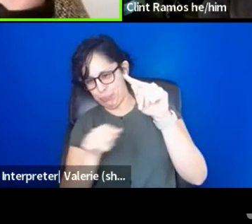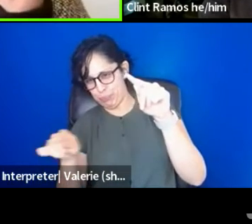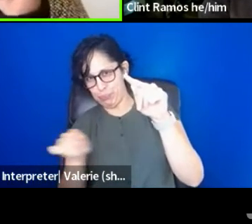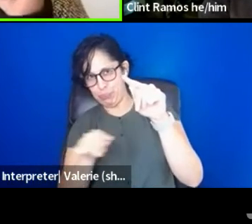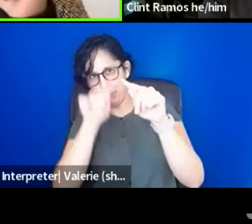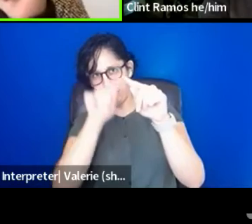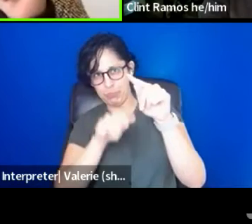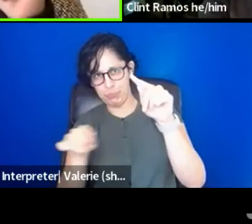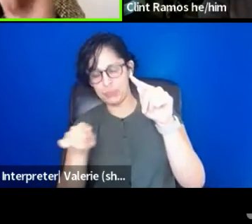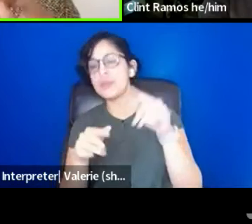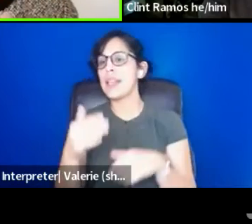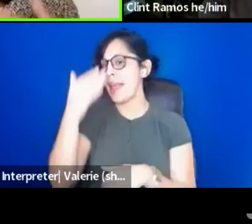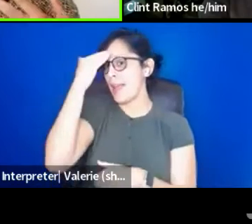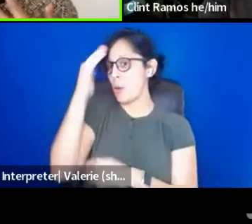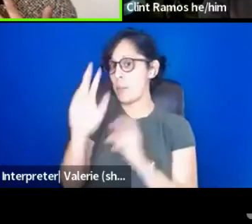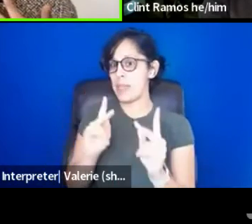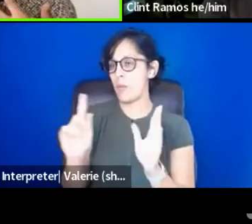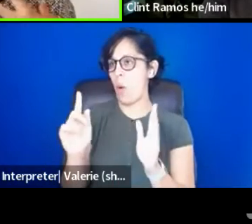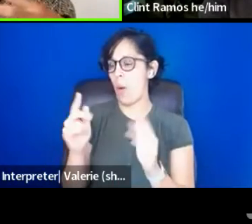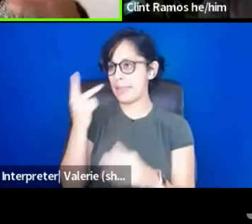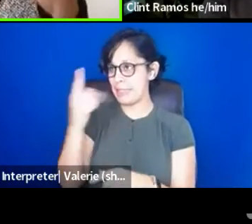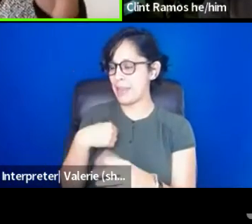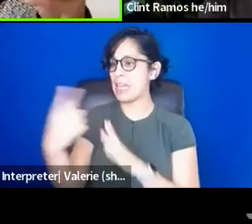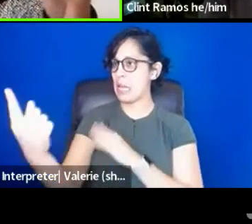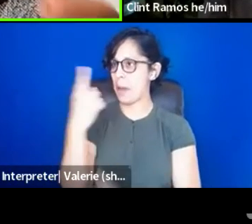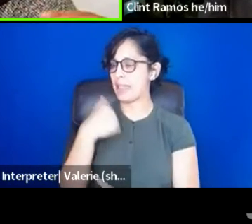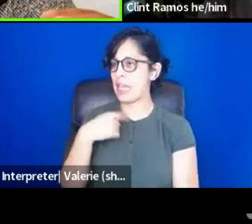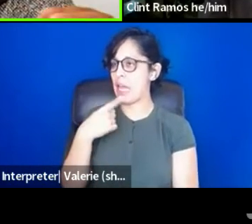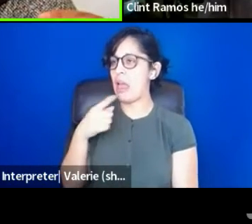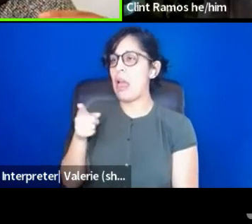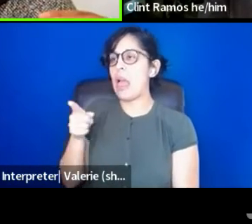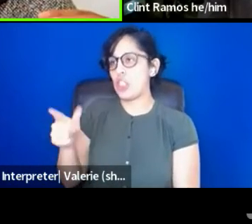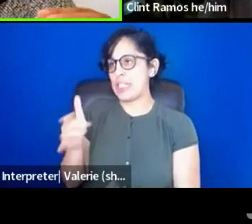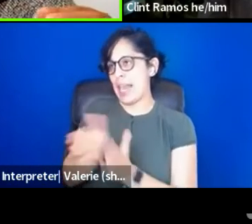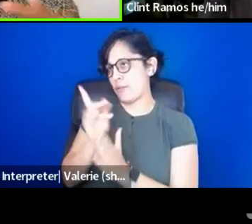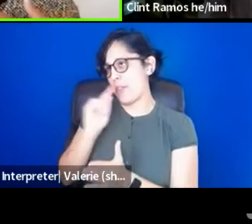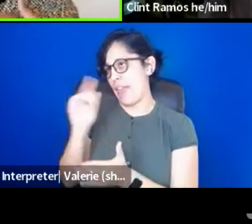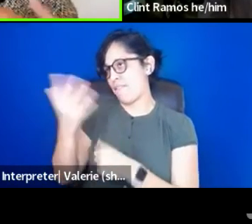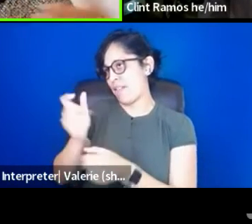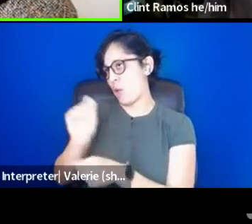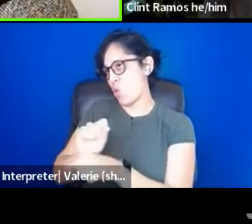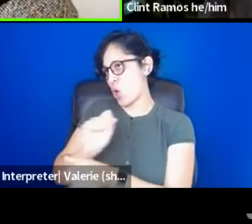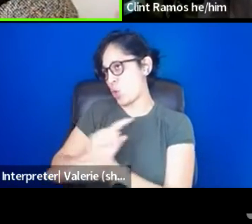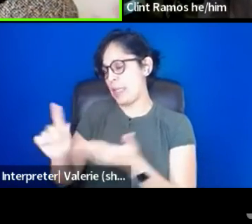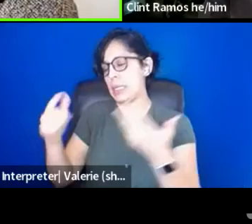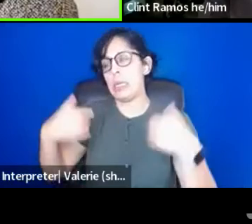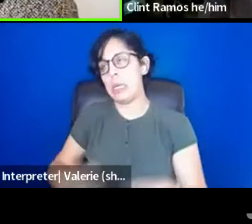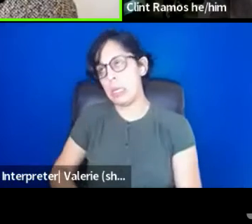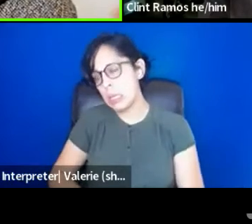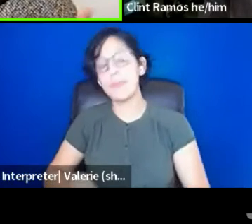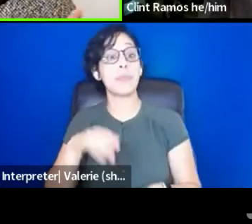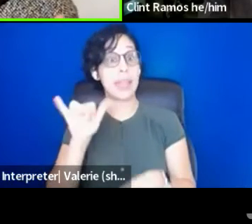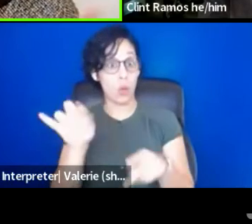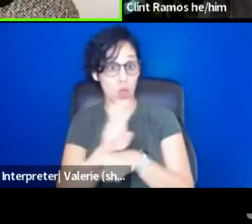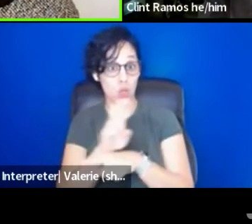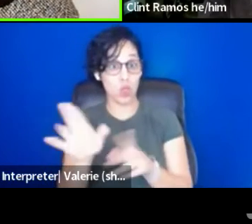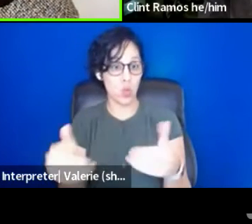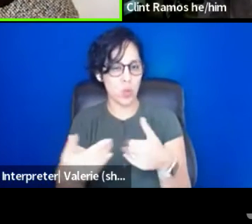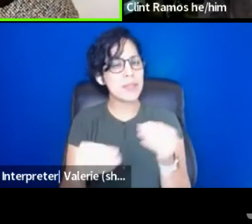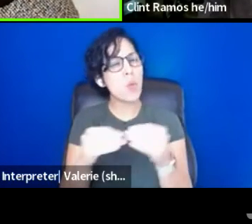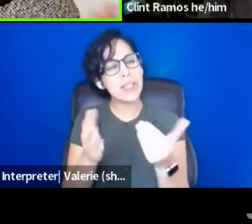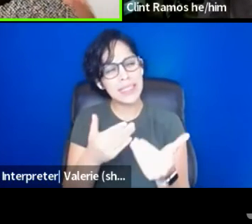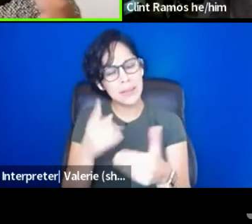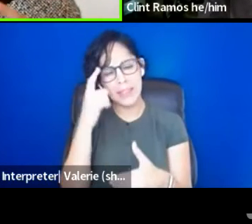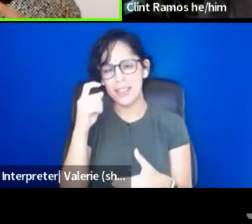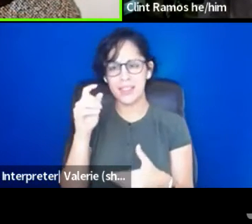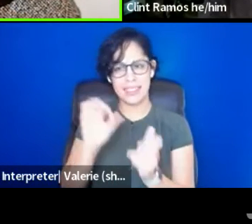she's going to ask for that five-day work week. And in the rehearsal room, it's actually easier, A, because it's just the way